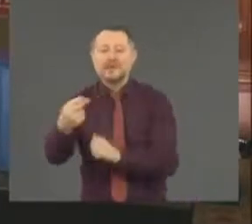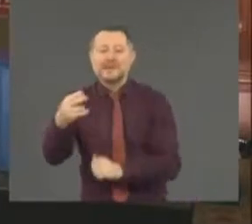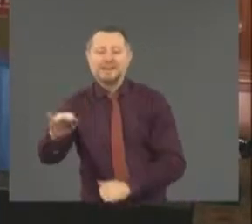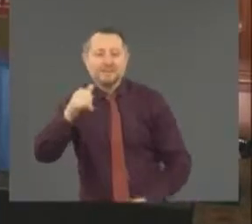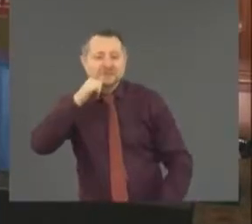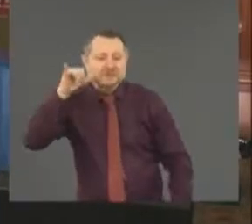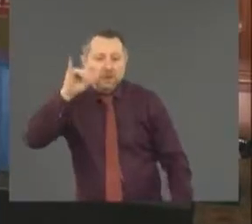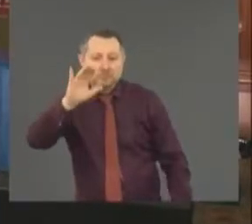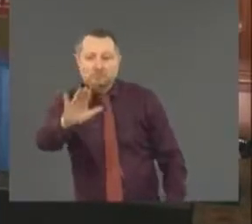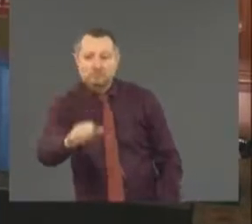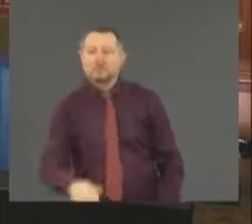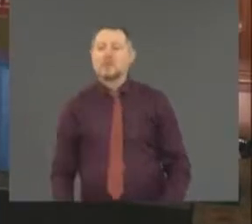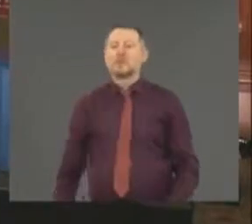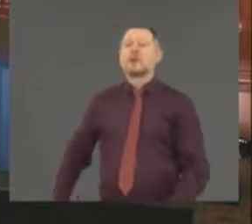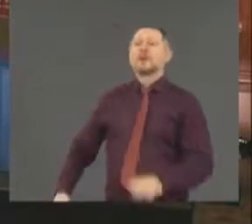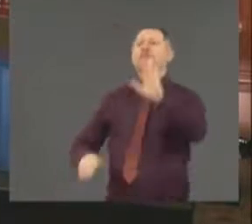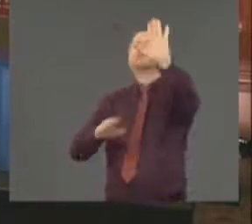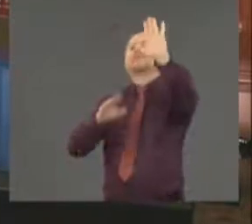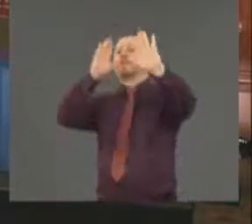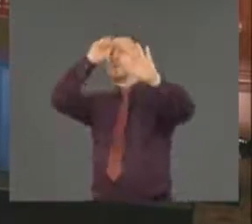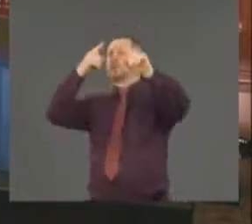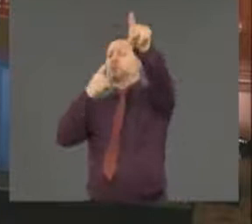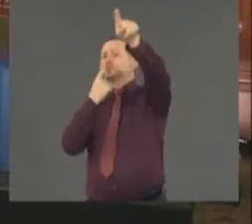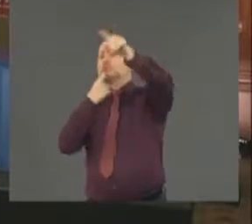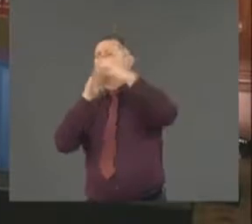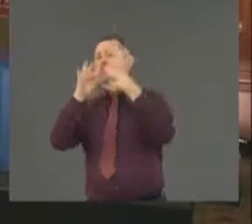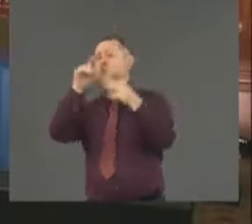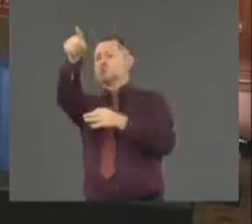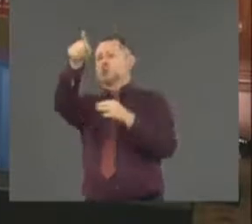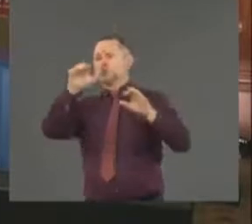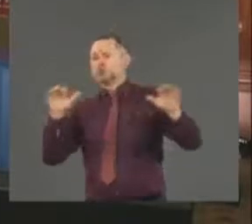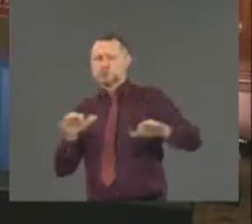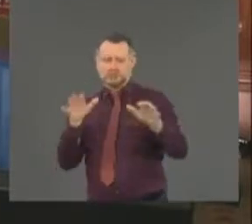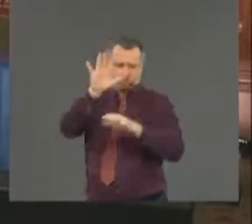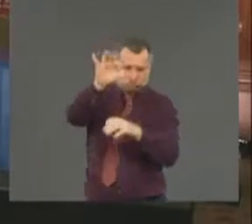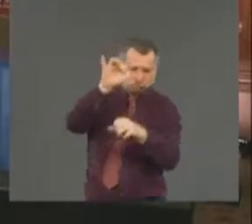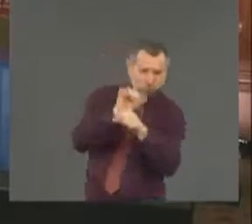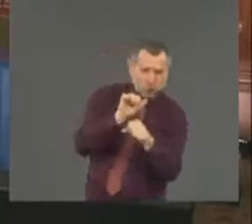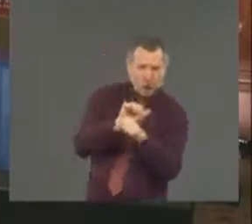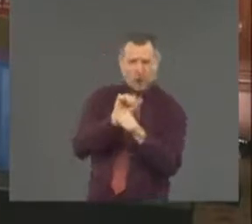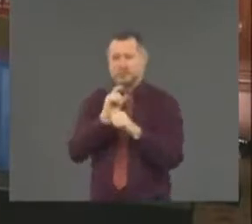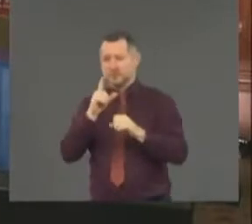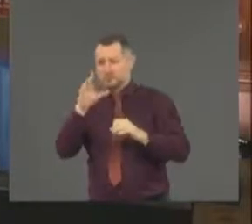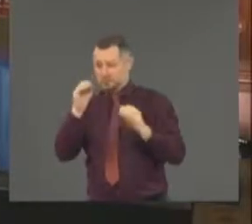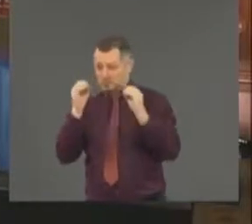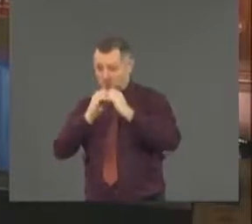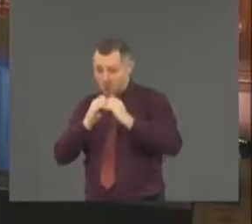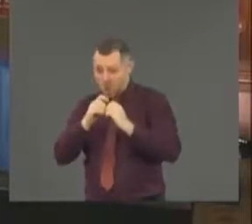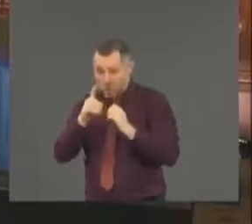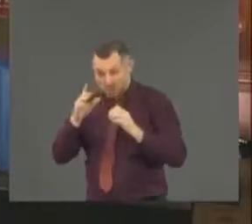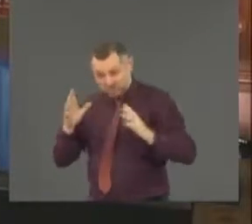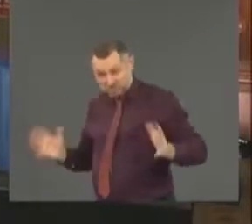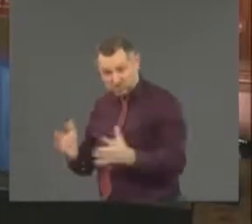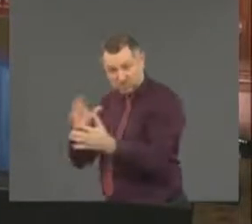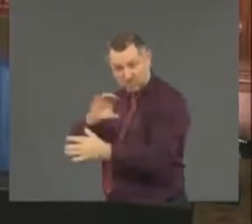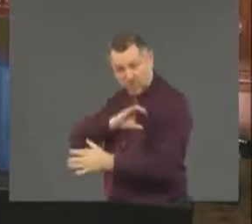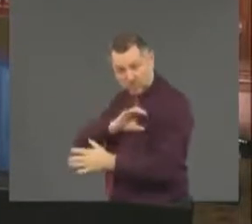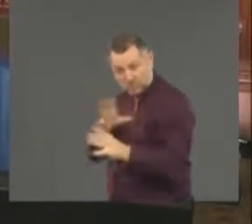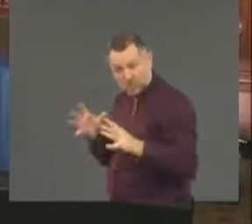What would you like to see? Do you want to see more cops on the street? And could we open this up to the state police? What sort of law enforcement methods are they not